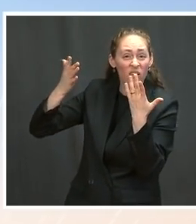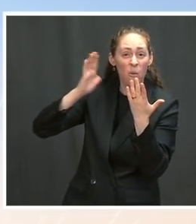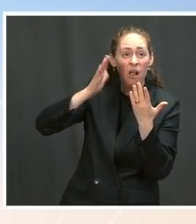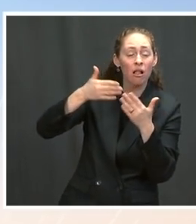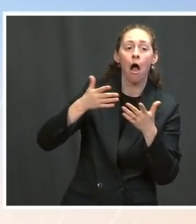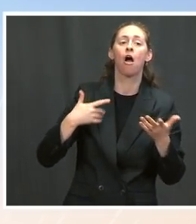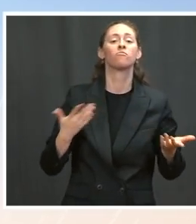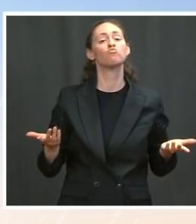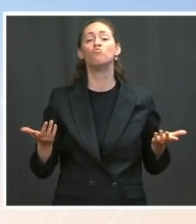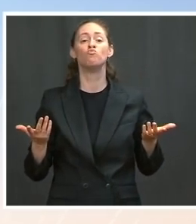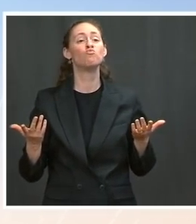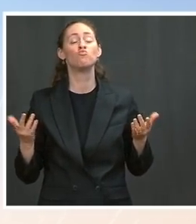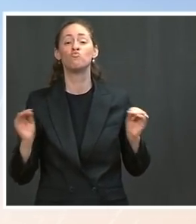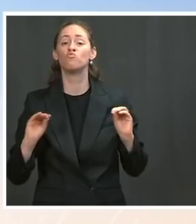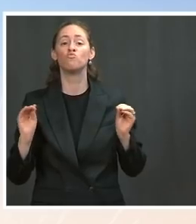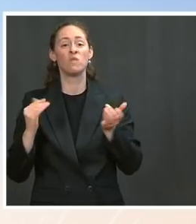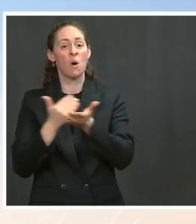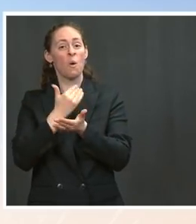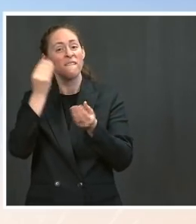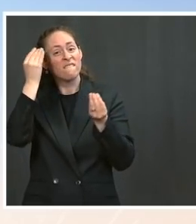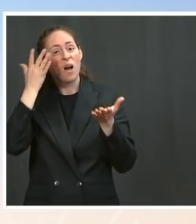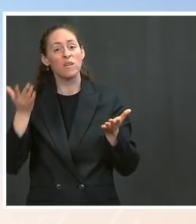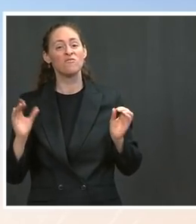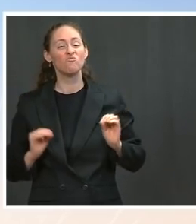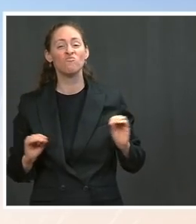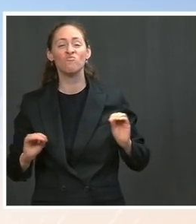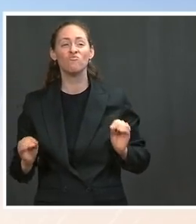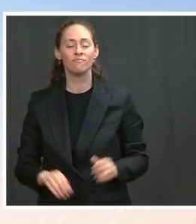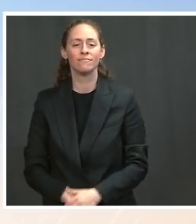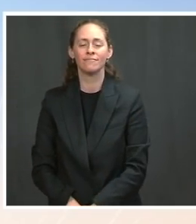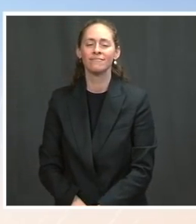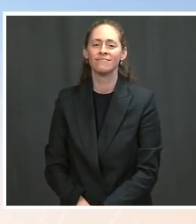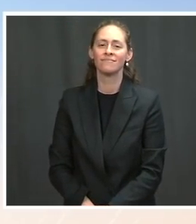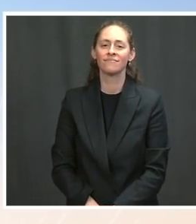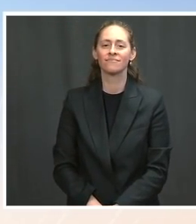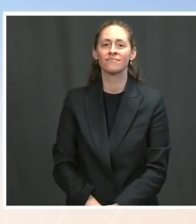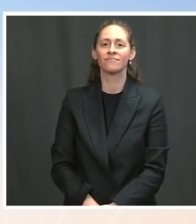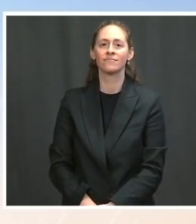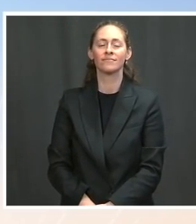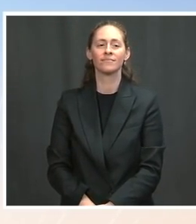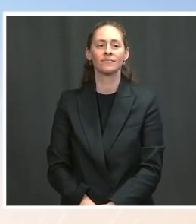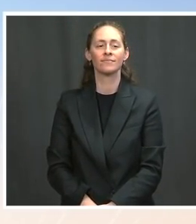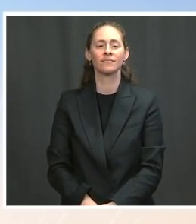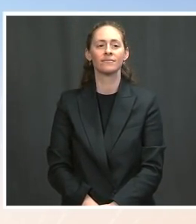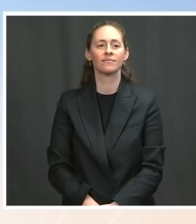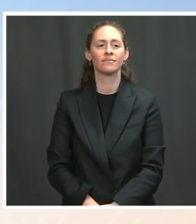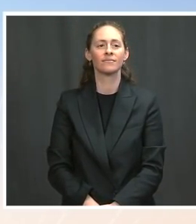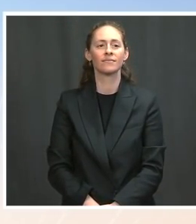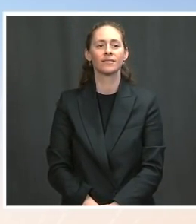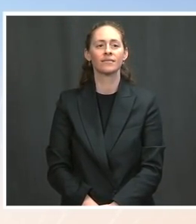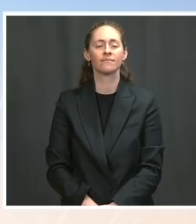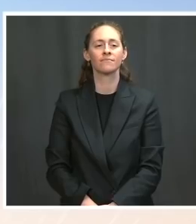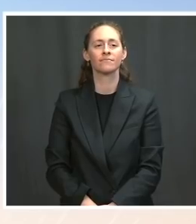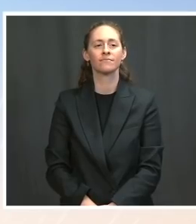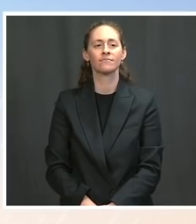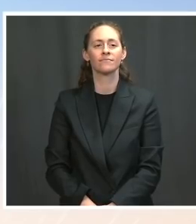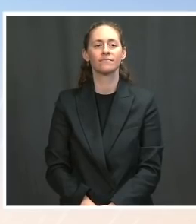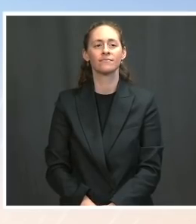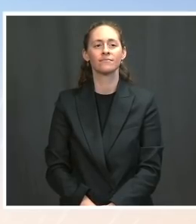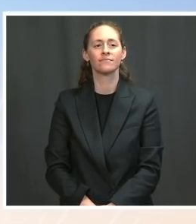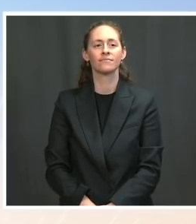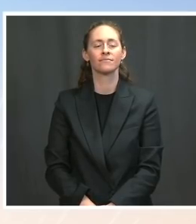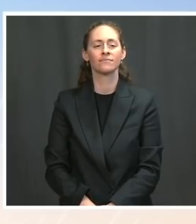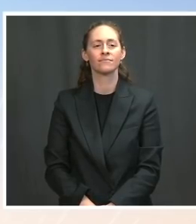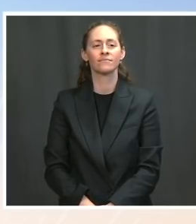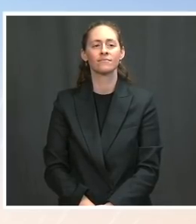that at this point in time. The Does the President have a reaction to the indictments of four former police officers in Minnesota